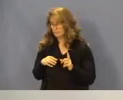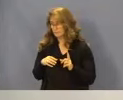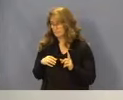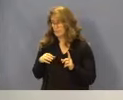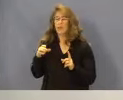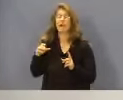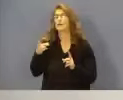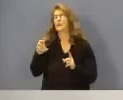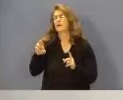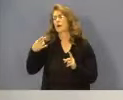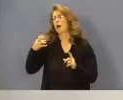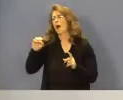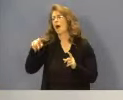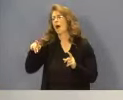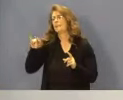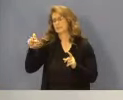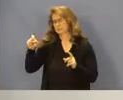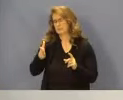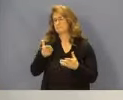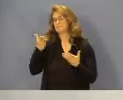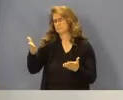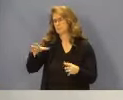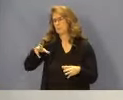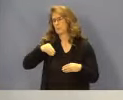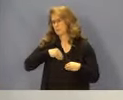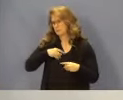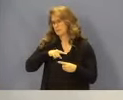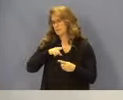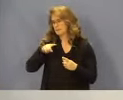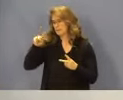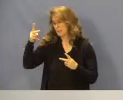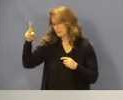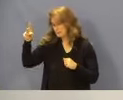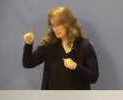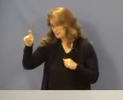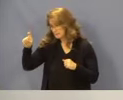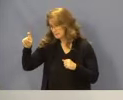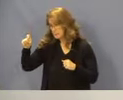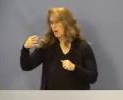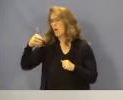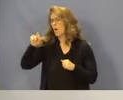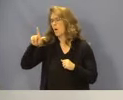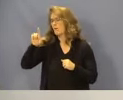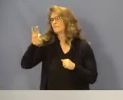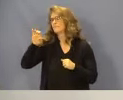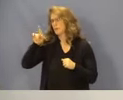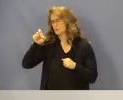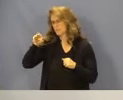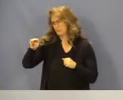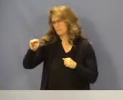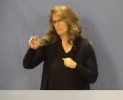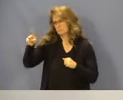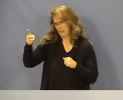Dr. Hopkins has made the motion for approval for final adoption. Is there a second? Second. Folsom, second. Roger Folsom,